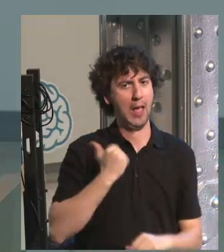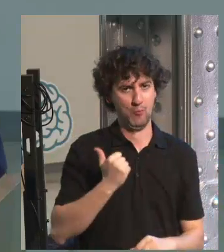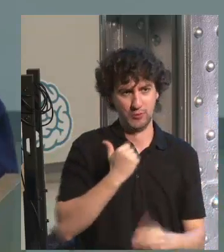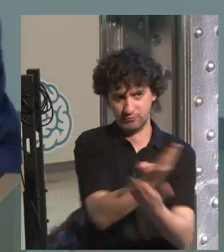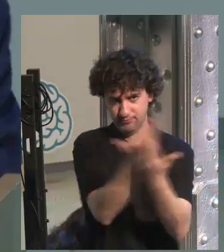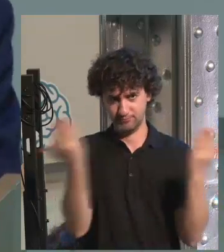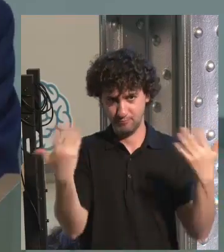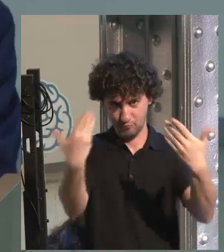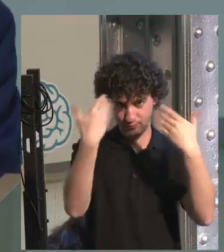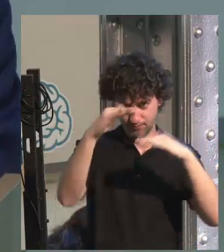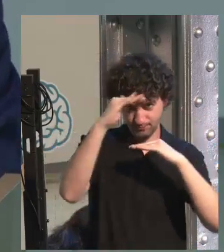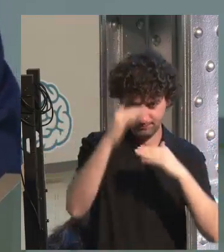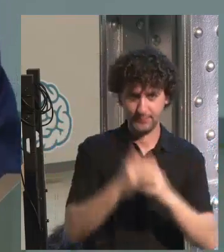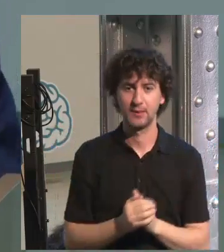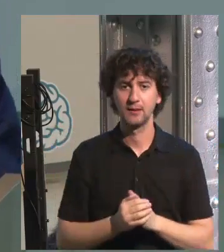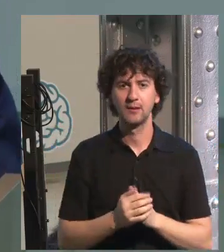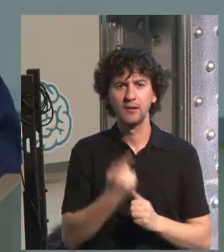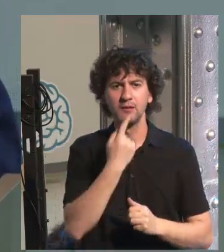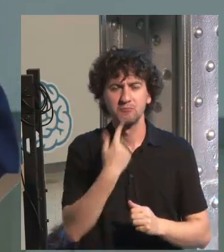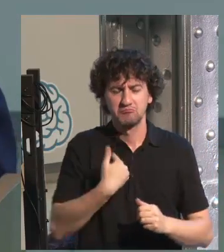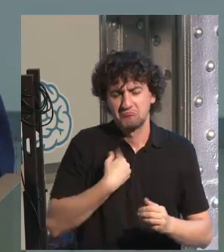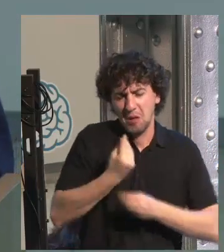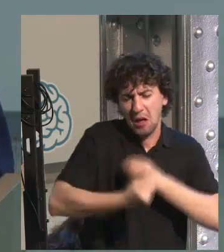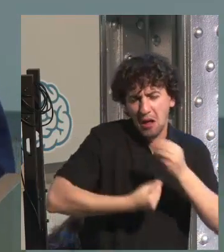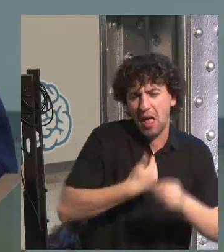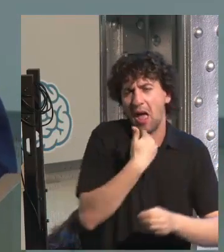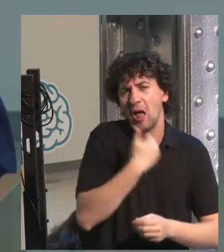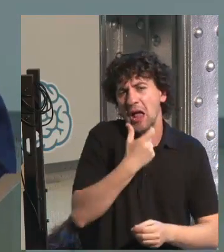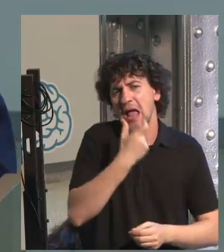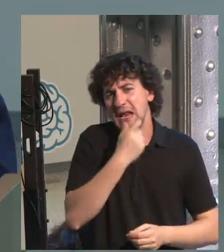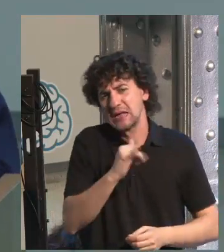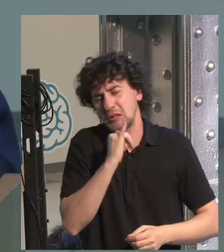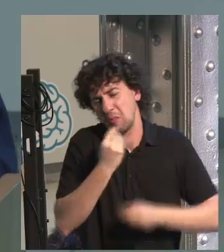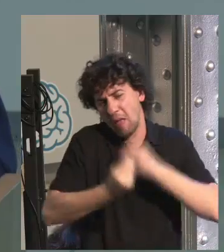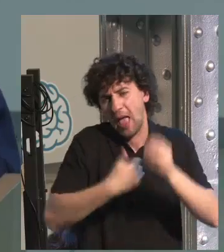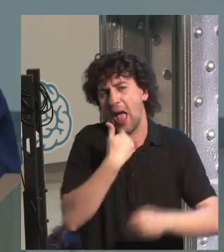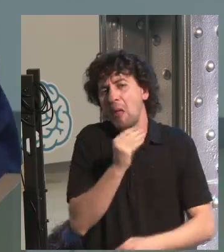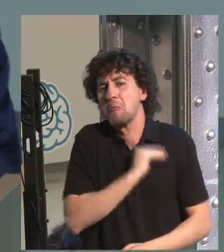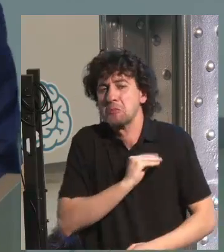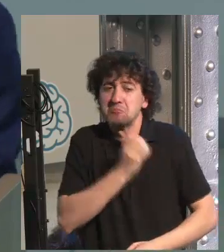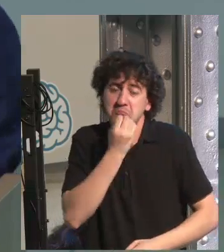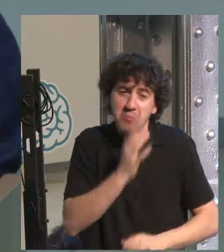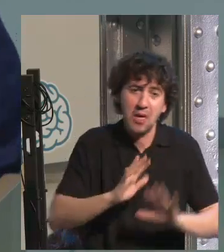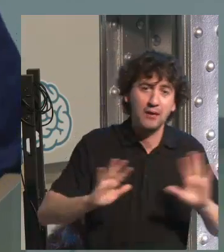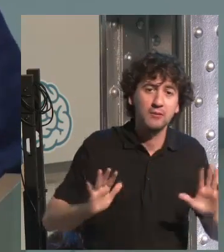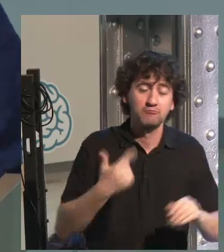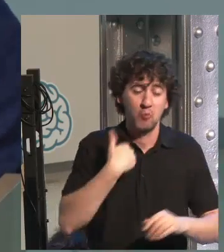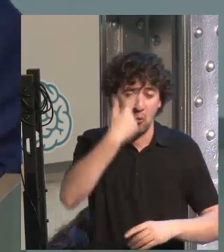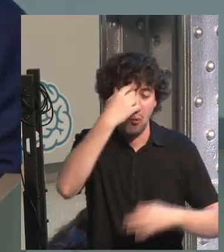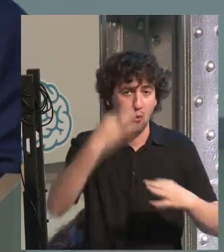50 lectures of 10 minutes. It's much better.